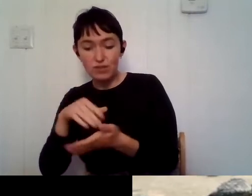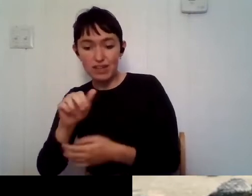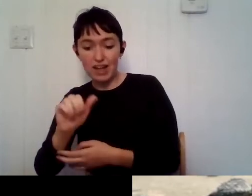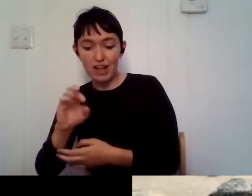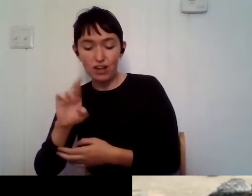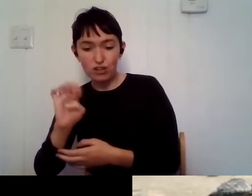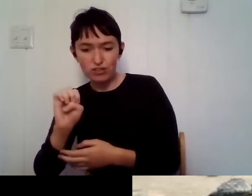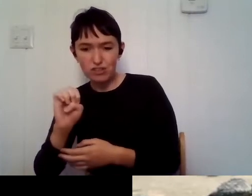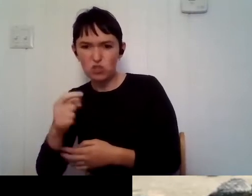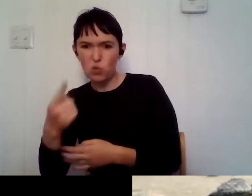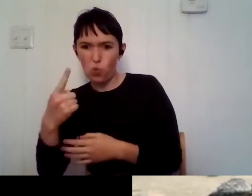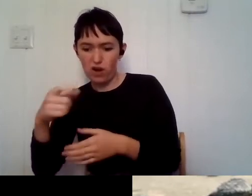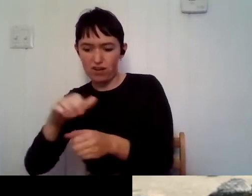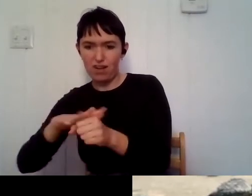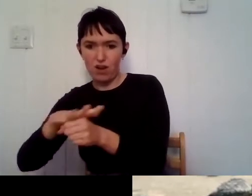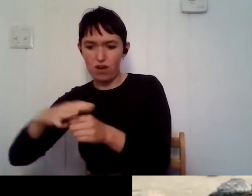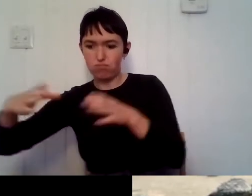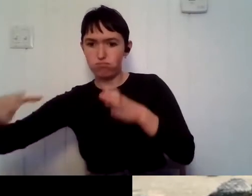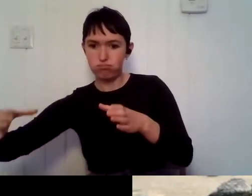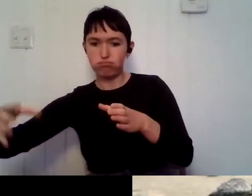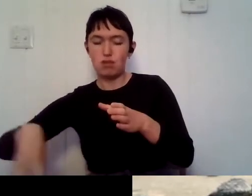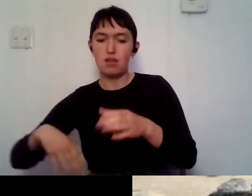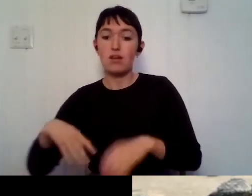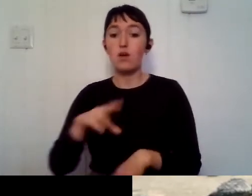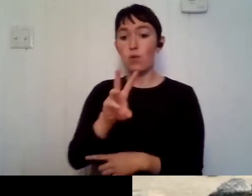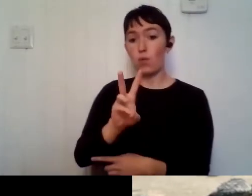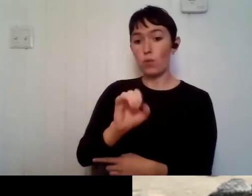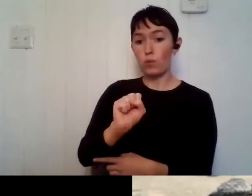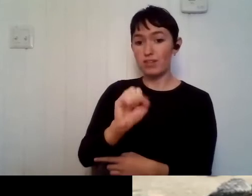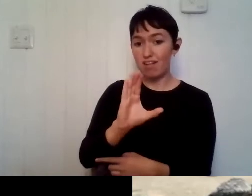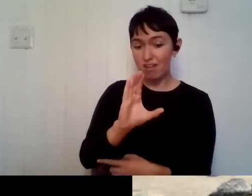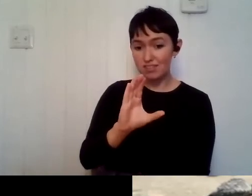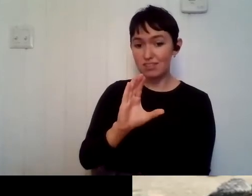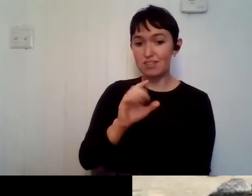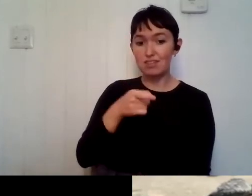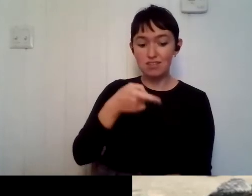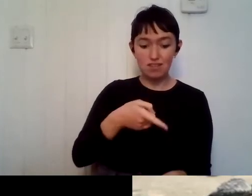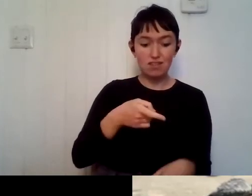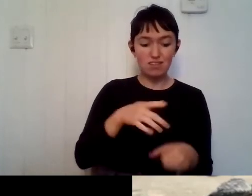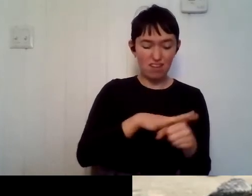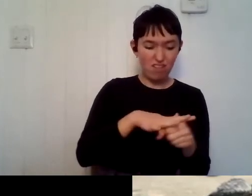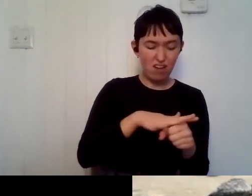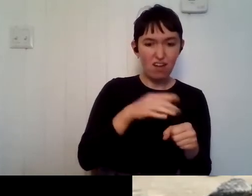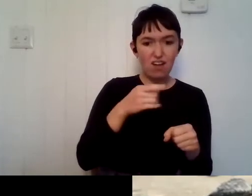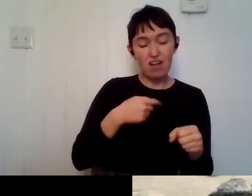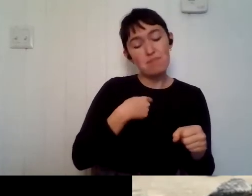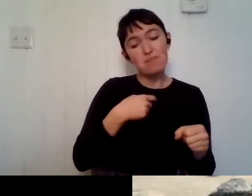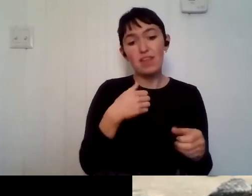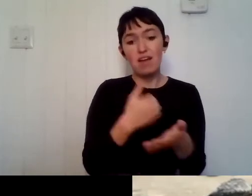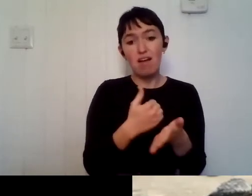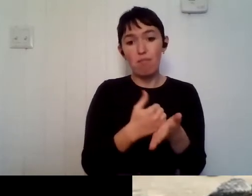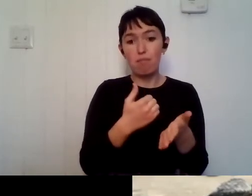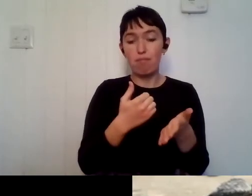Wisconsin, it was, my office was, um, in one area, but I helped manage 43